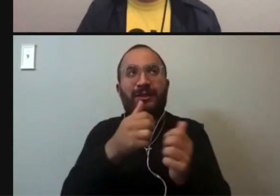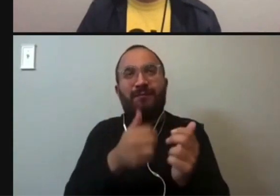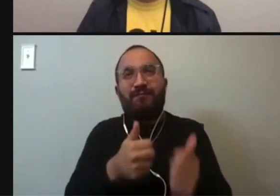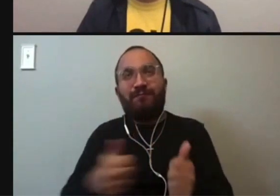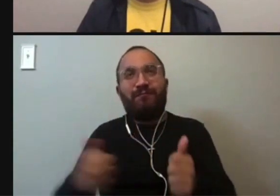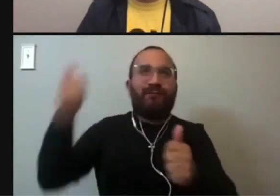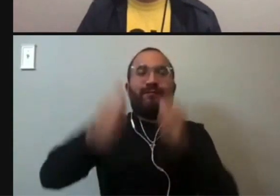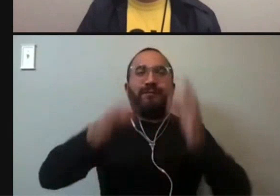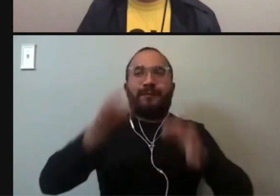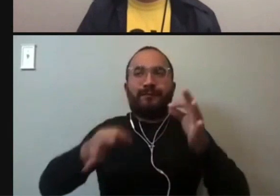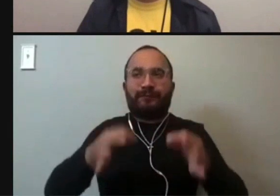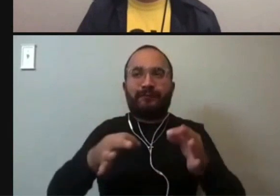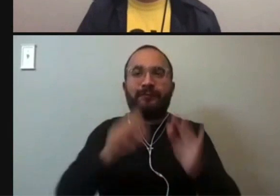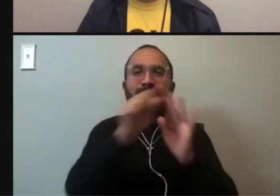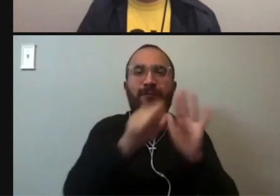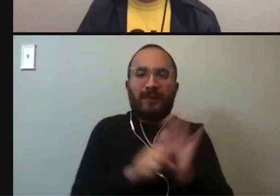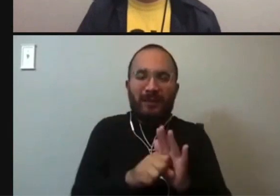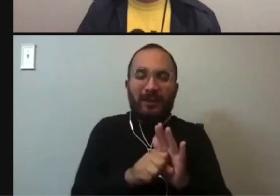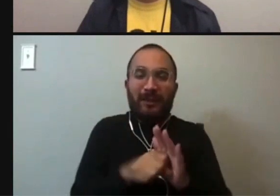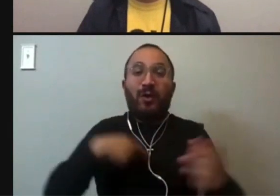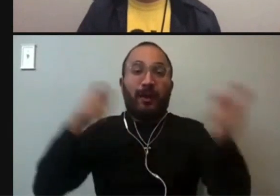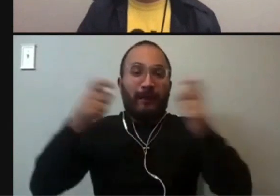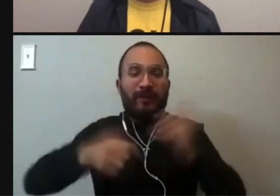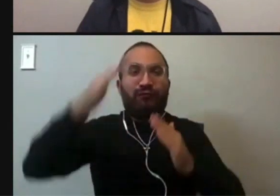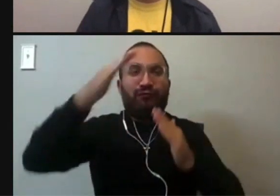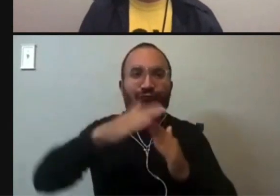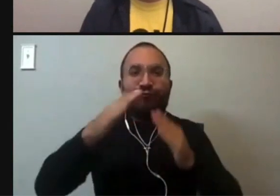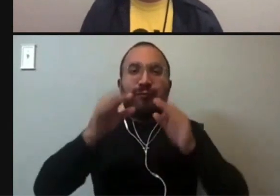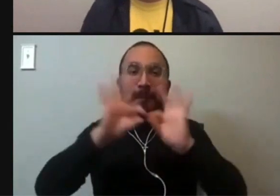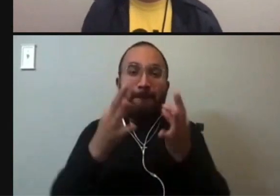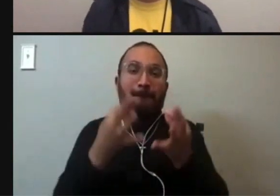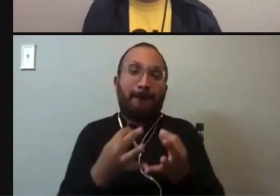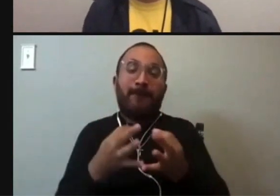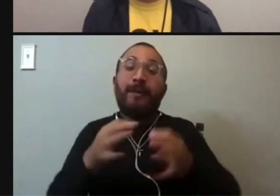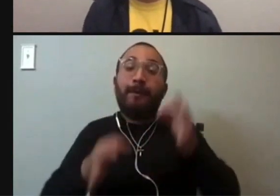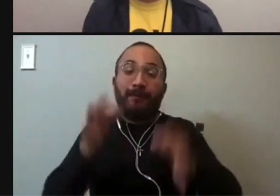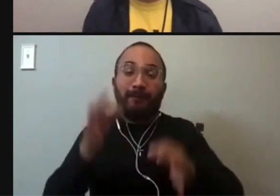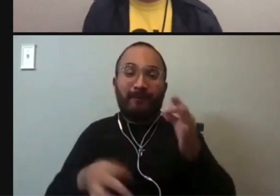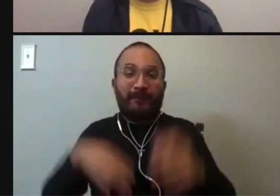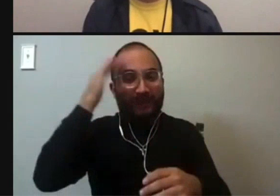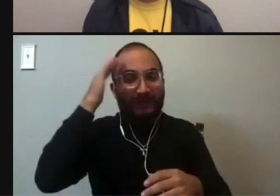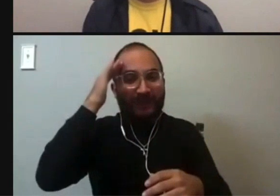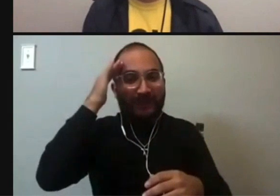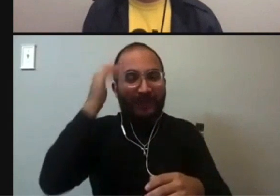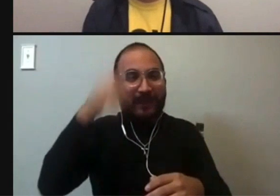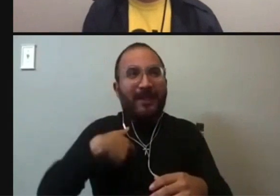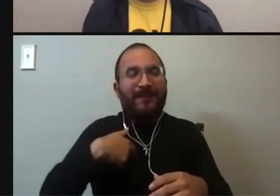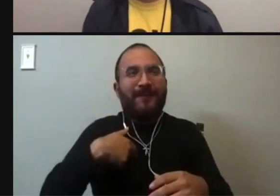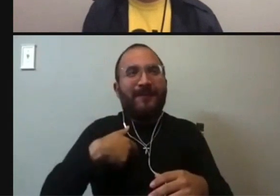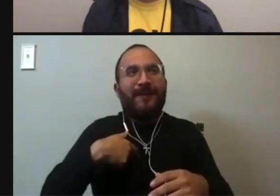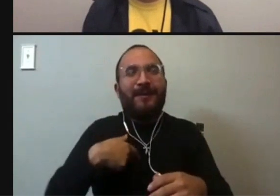there of all civil and family courts. And, um, just so you know, I've been on the bench since 2010